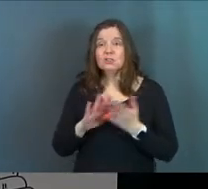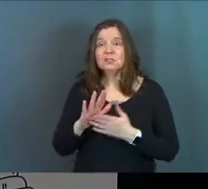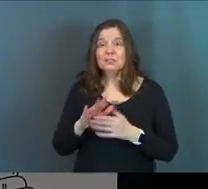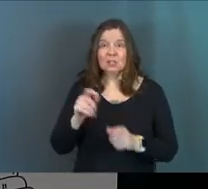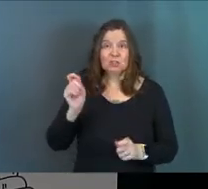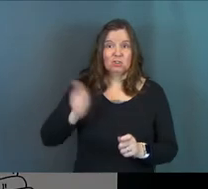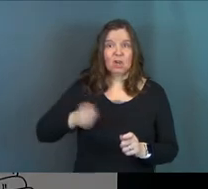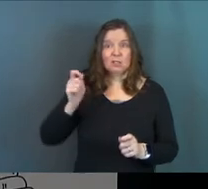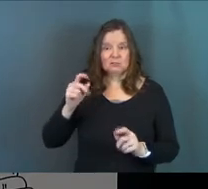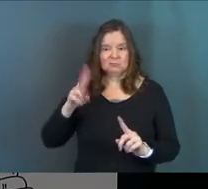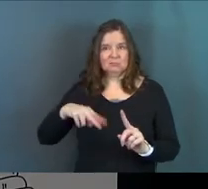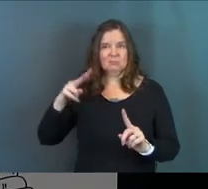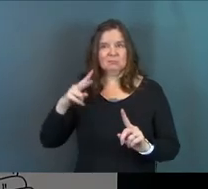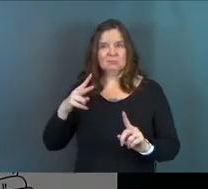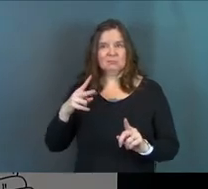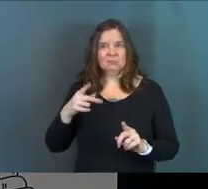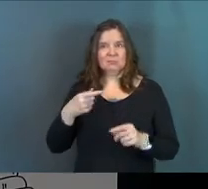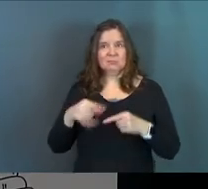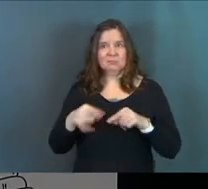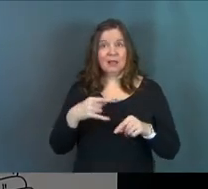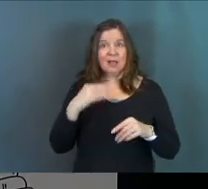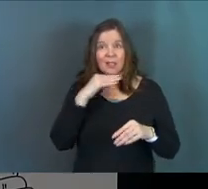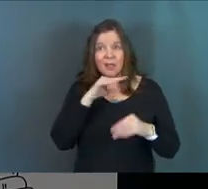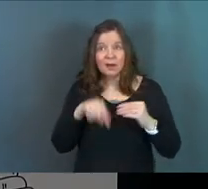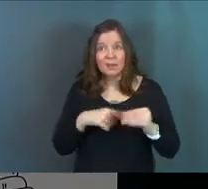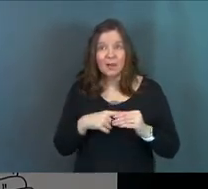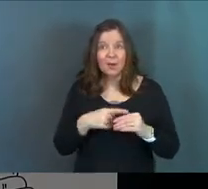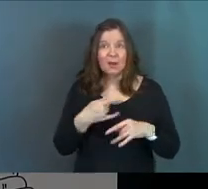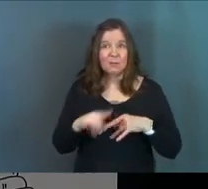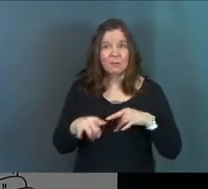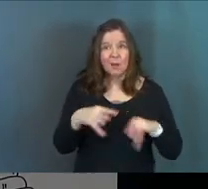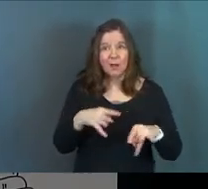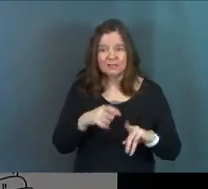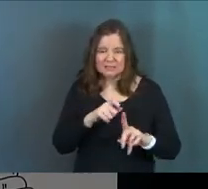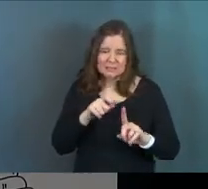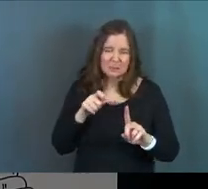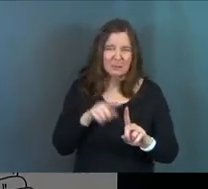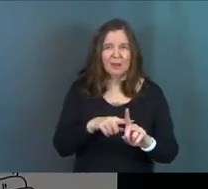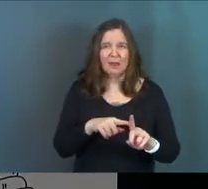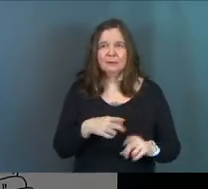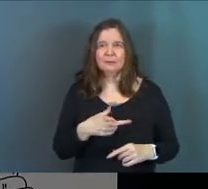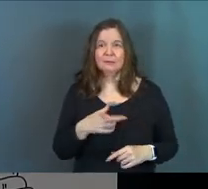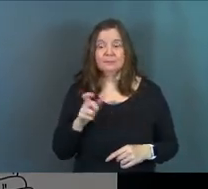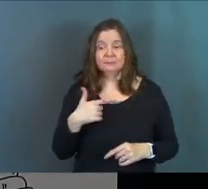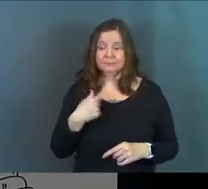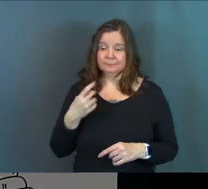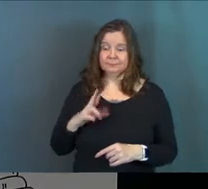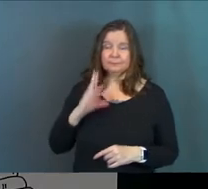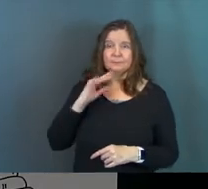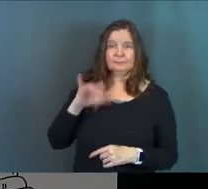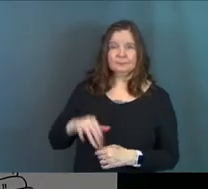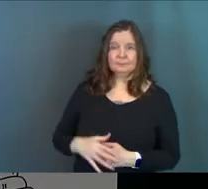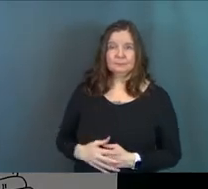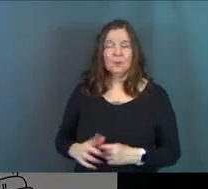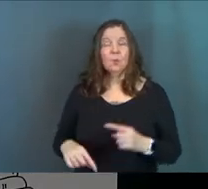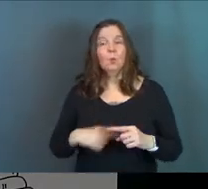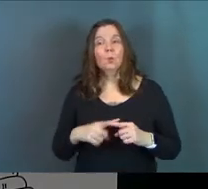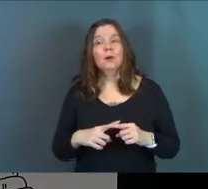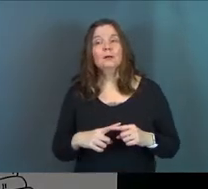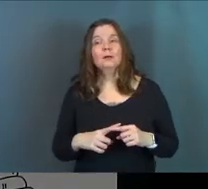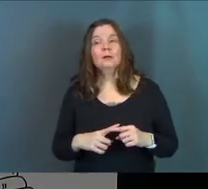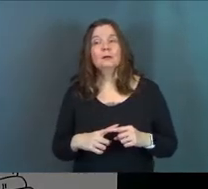is judged and treated unfairly and lied about and mocked and spit on and should have been Peter. When